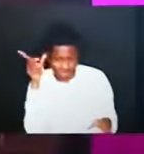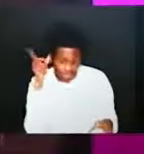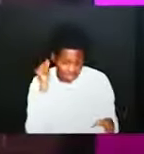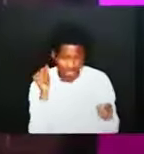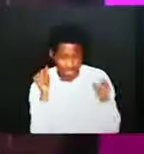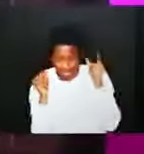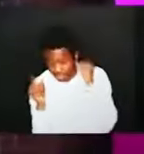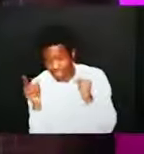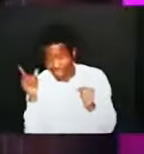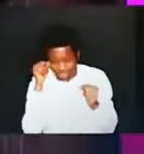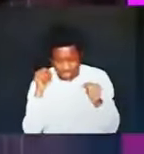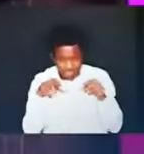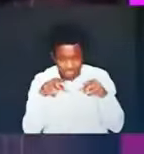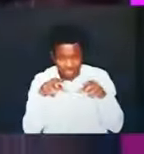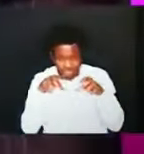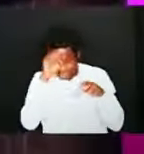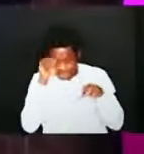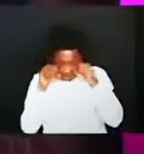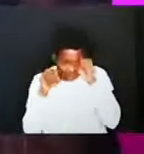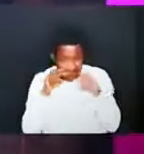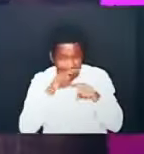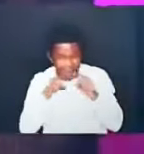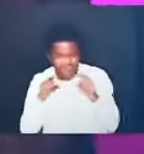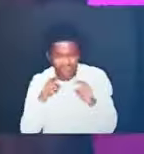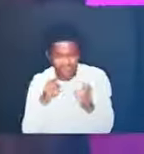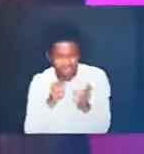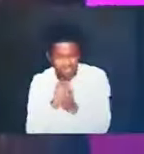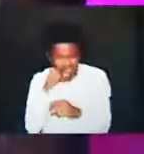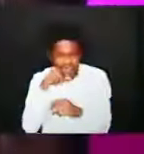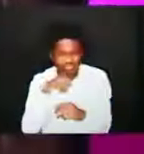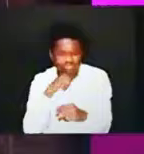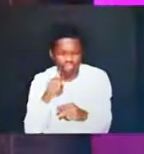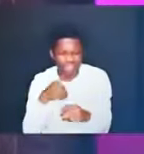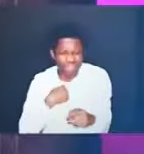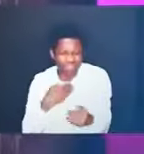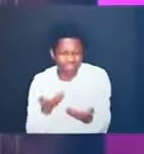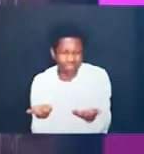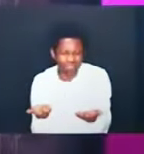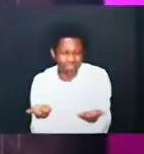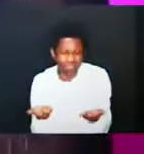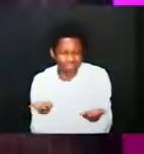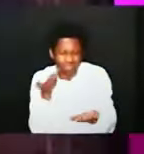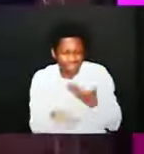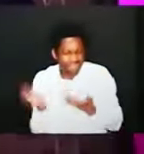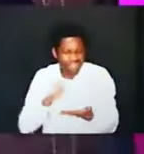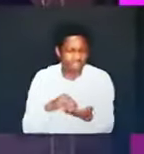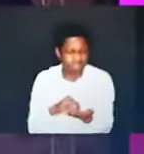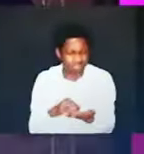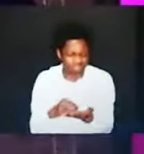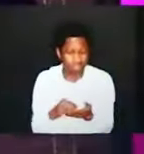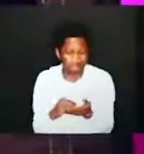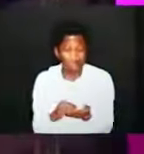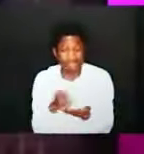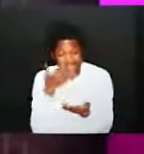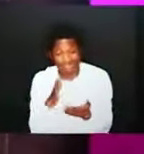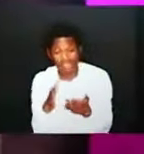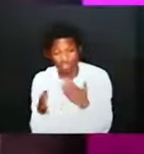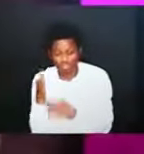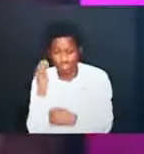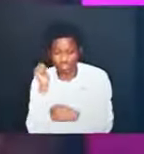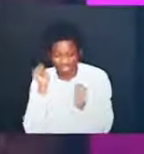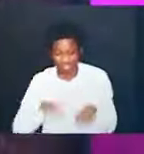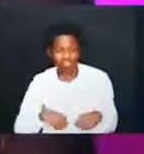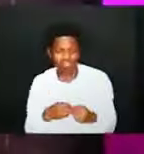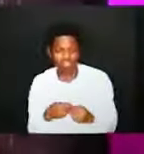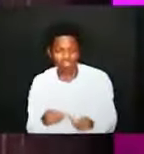but God who is rich in mercy can save you so if you want